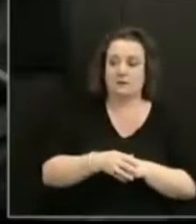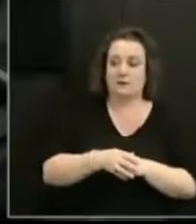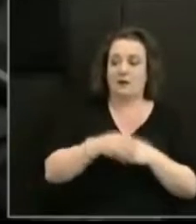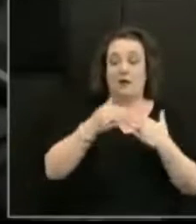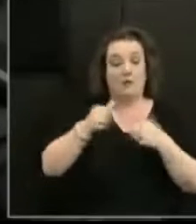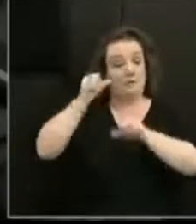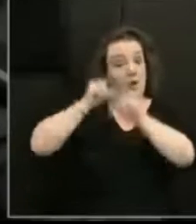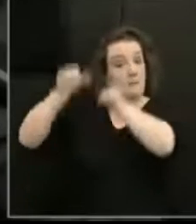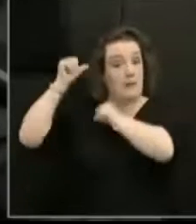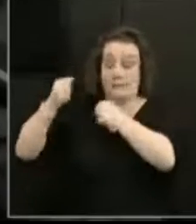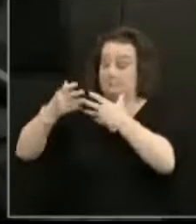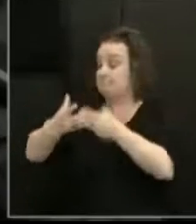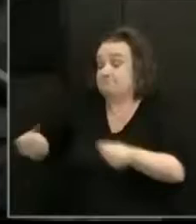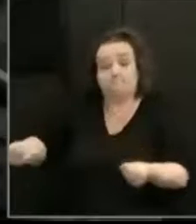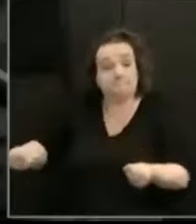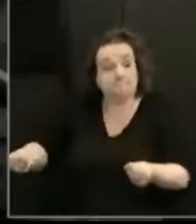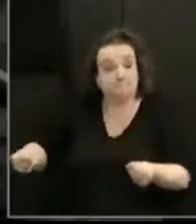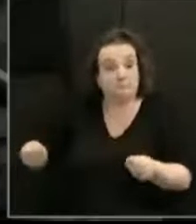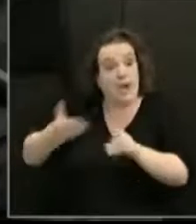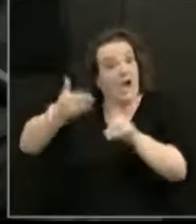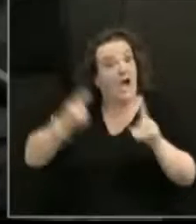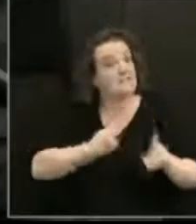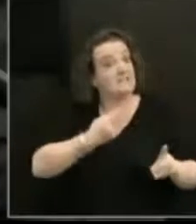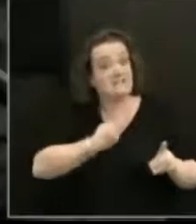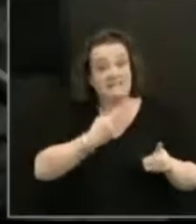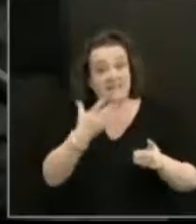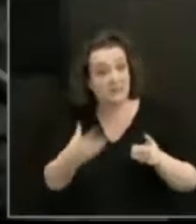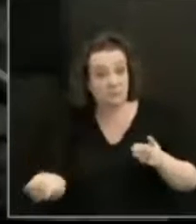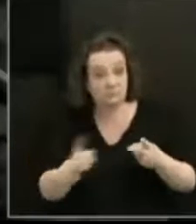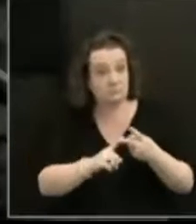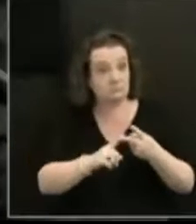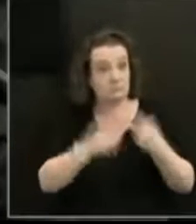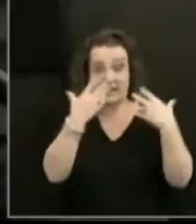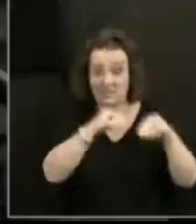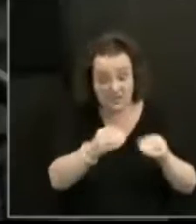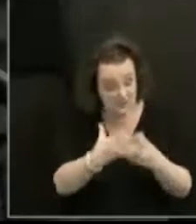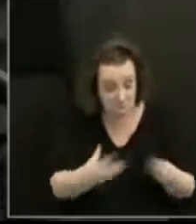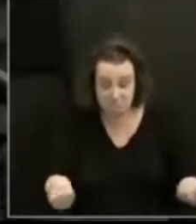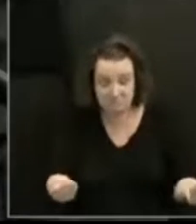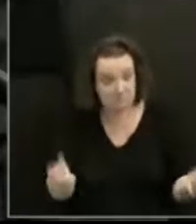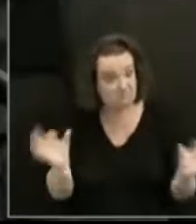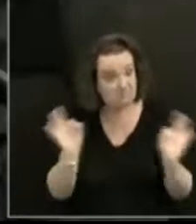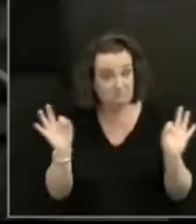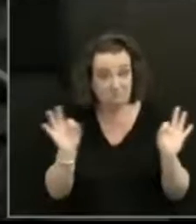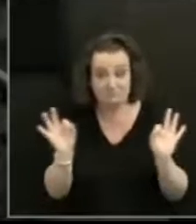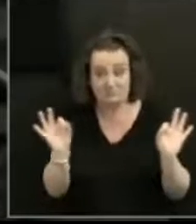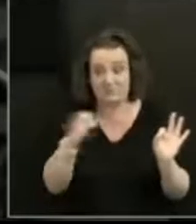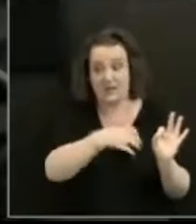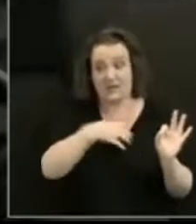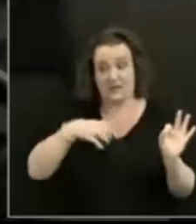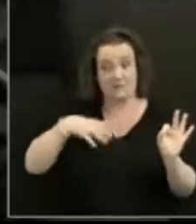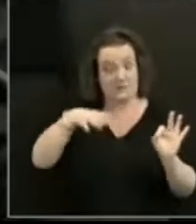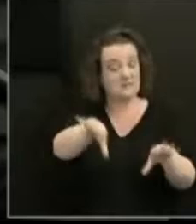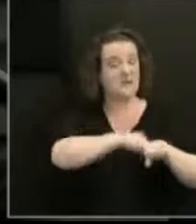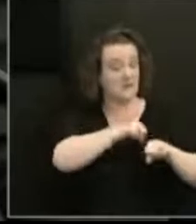of whakapapa, identity, educational opportunity, income and wellbeing, and losses of